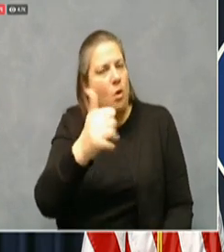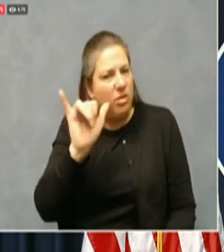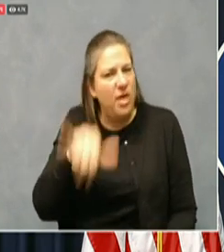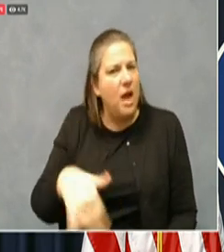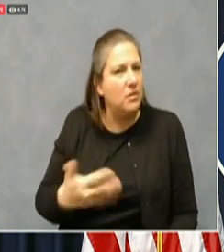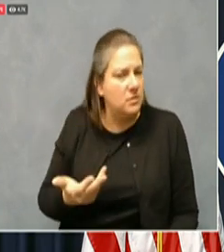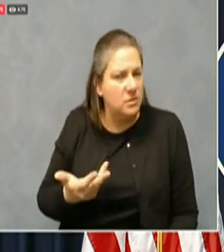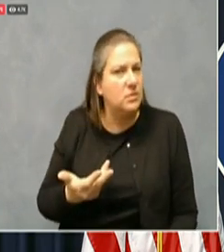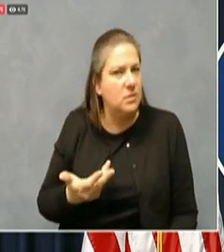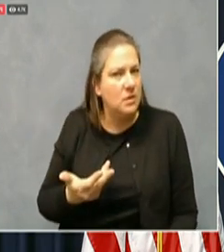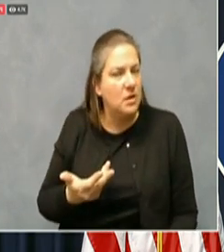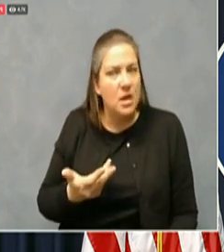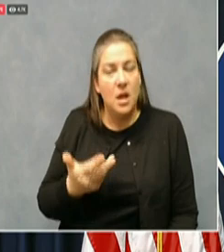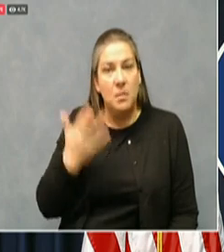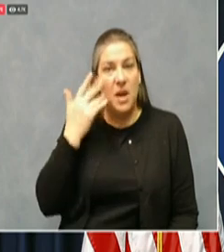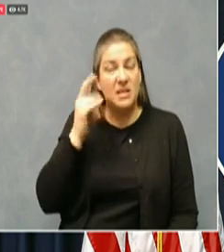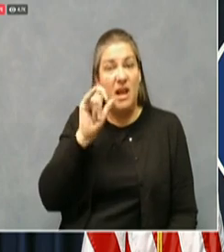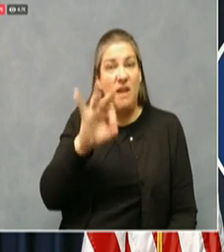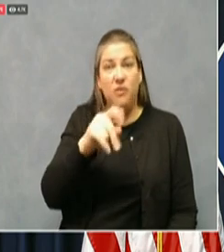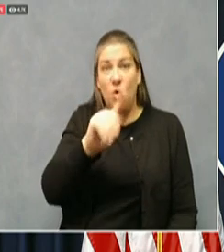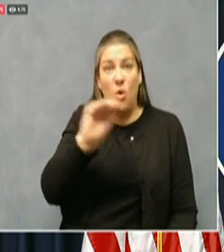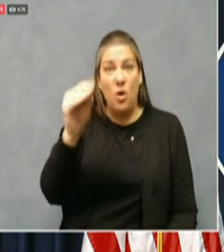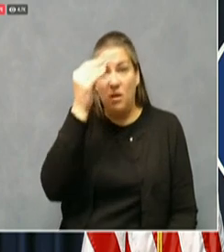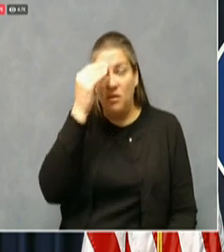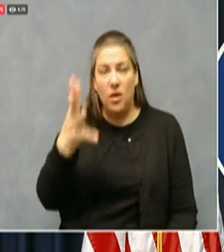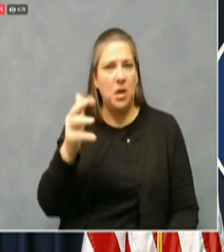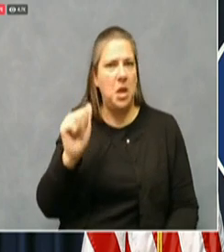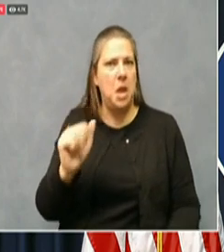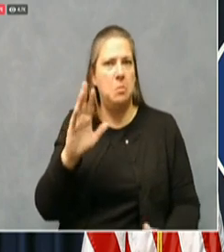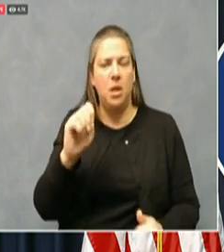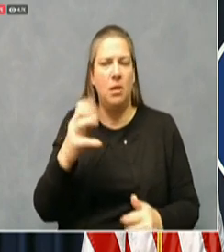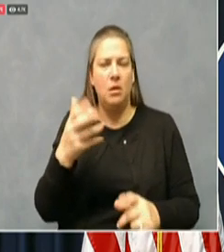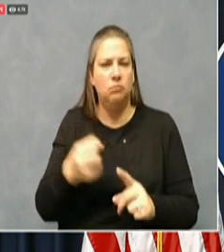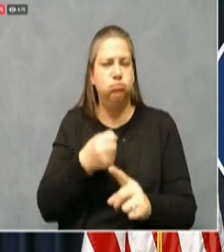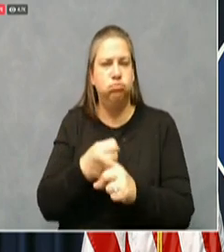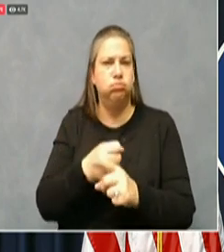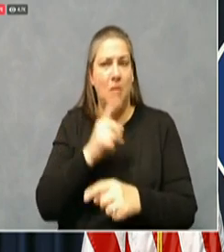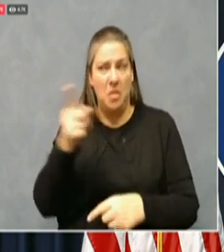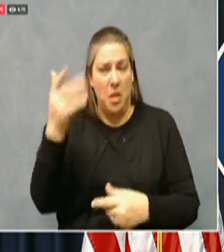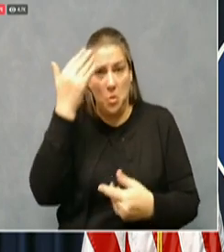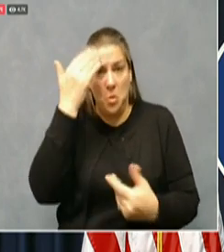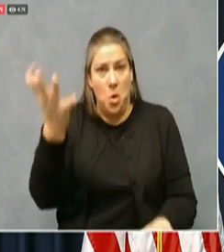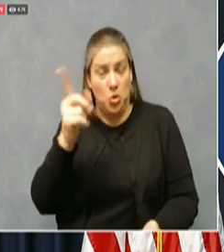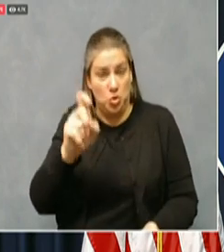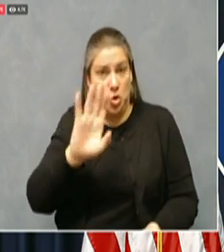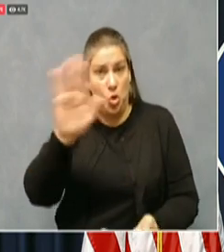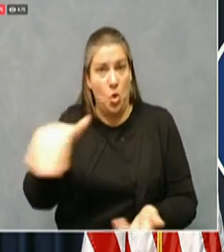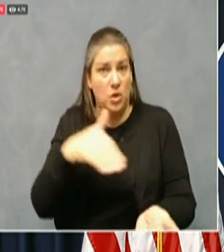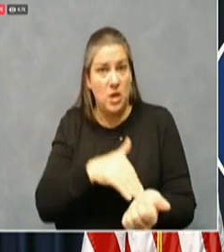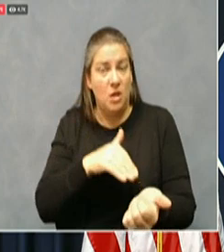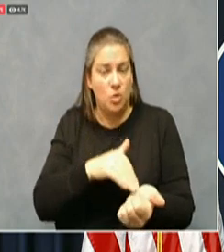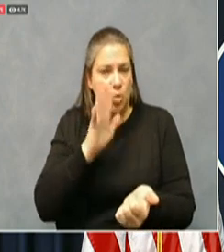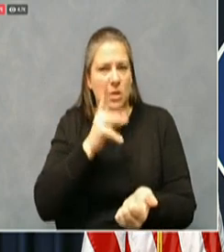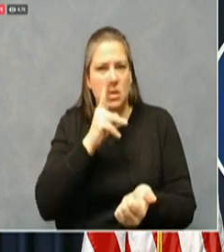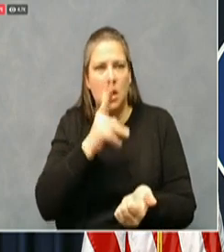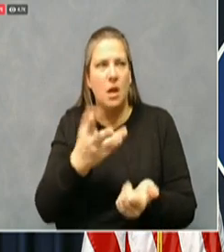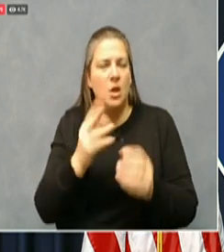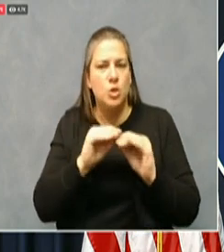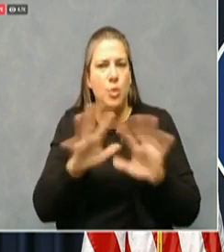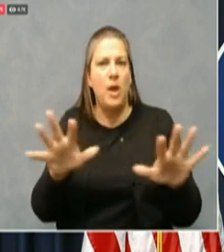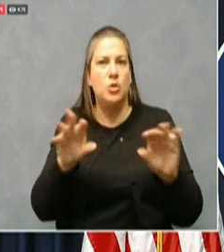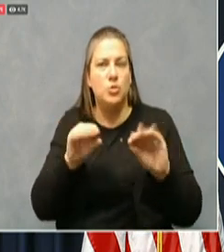result won't even know that they need to go see their doctors. So what you'll see is more spread and more death.